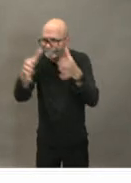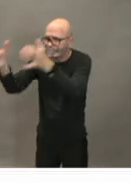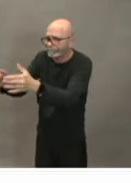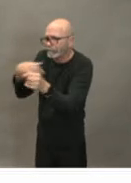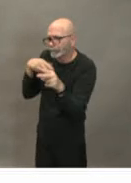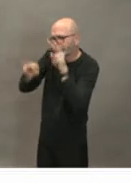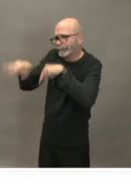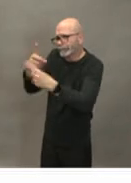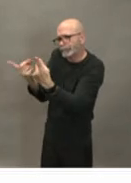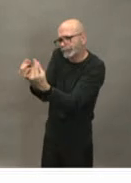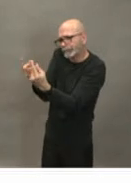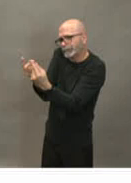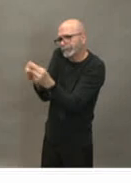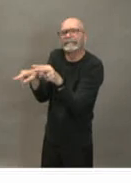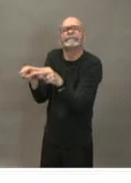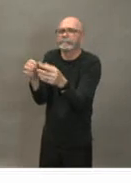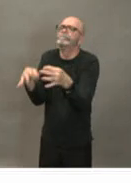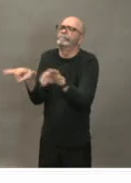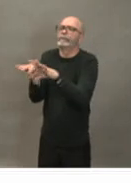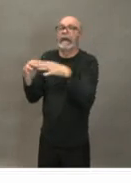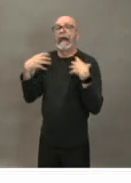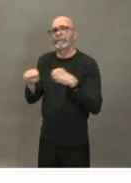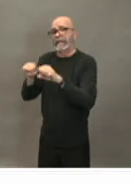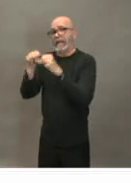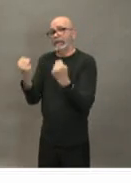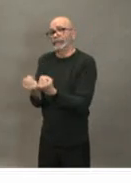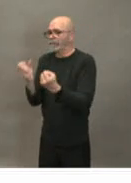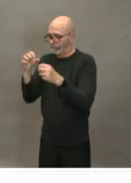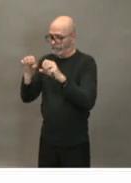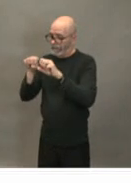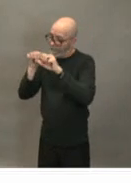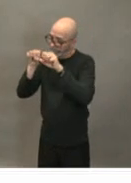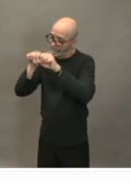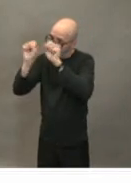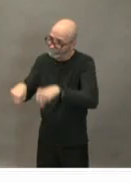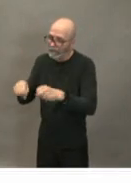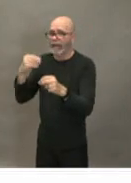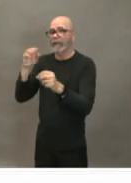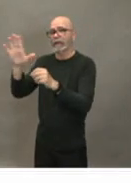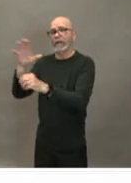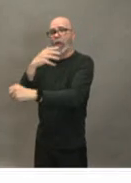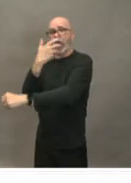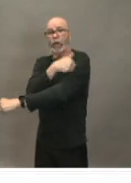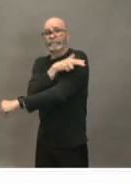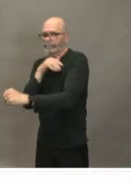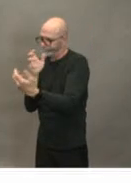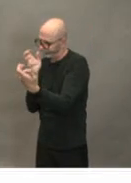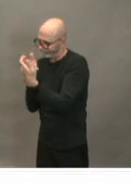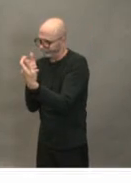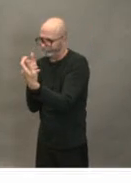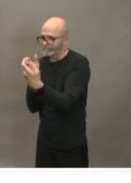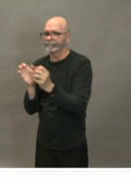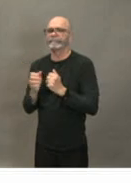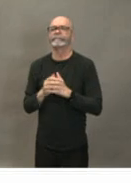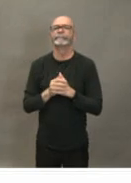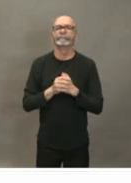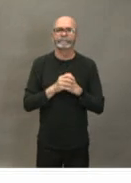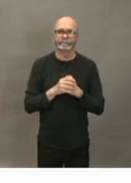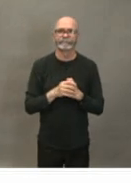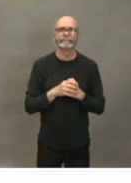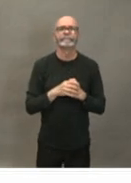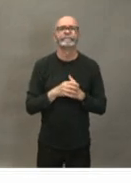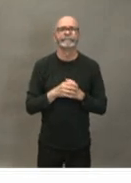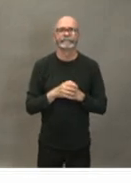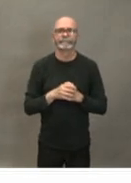healthcare system we've also started now to work uh across government because of the implications i talked about